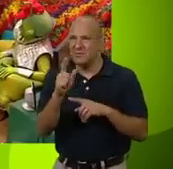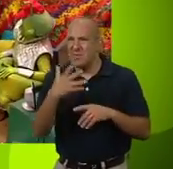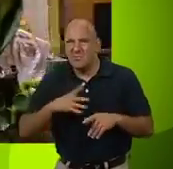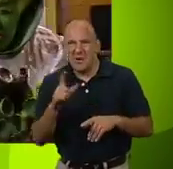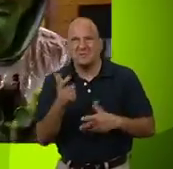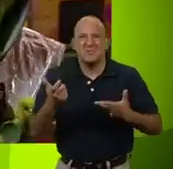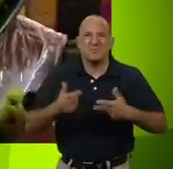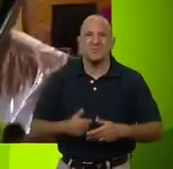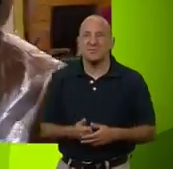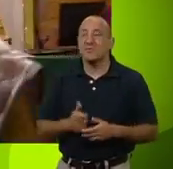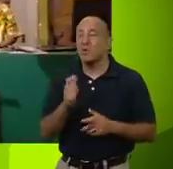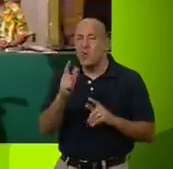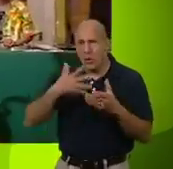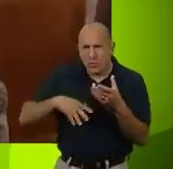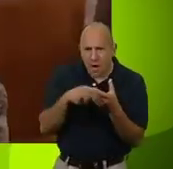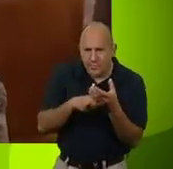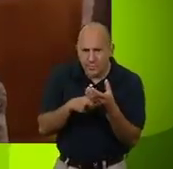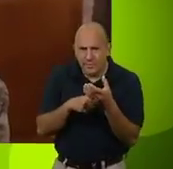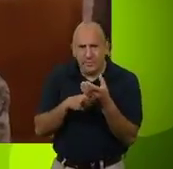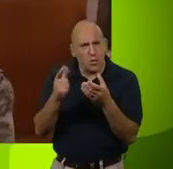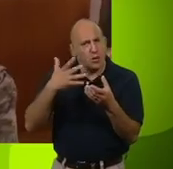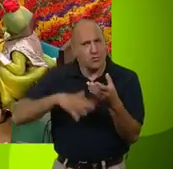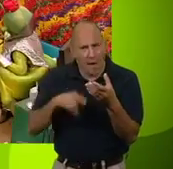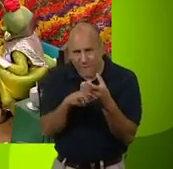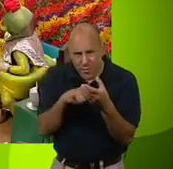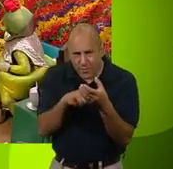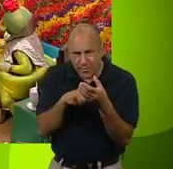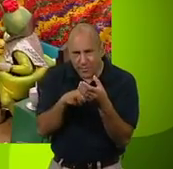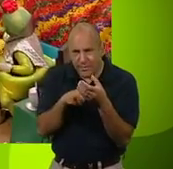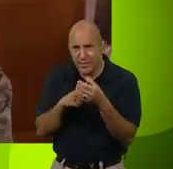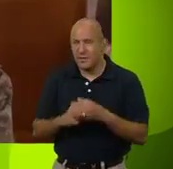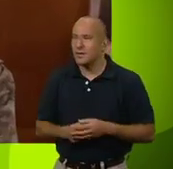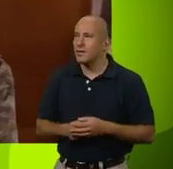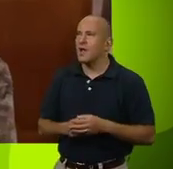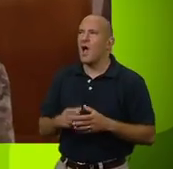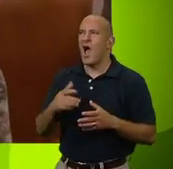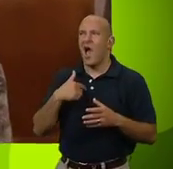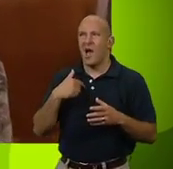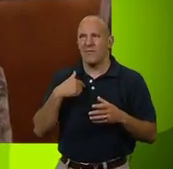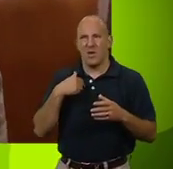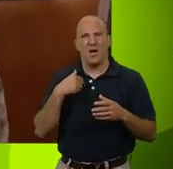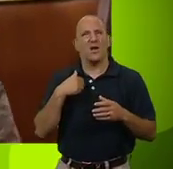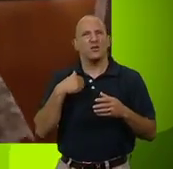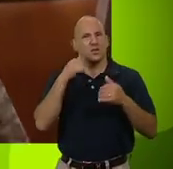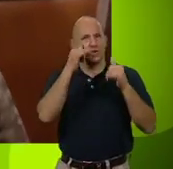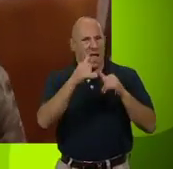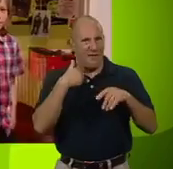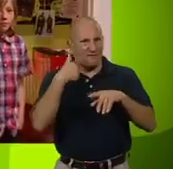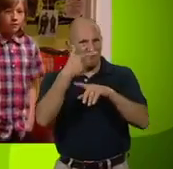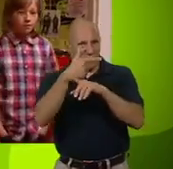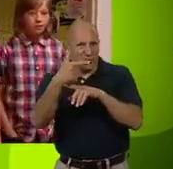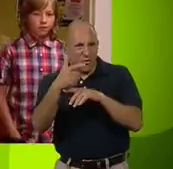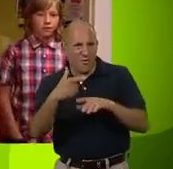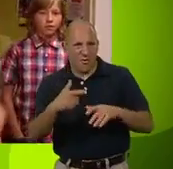wants. What do you want from me? What do you want, mobile phone? And... I'll go check up on my